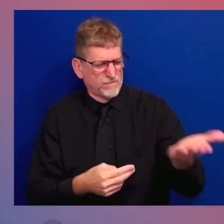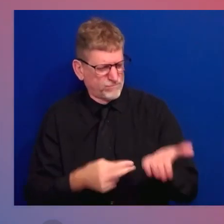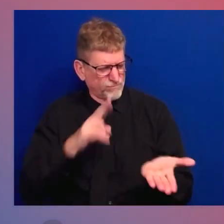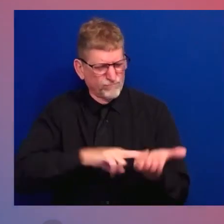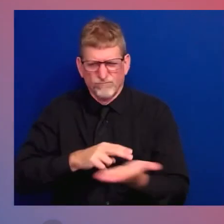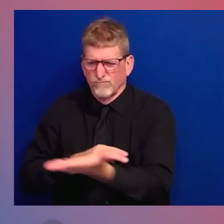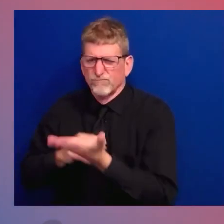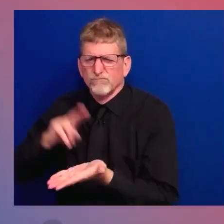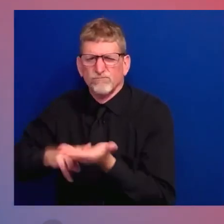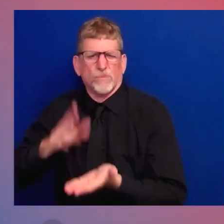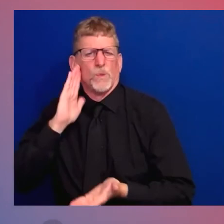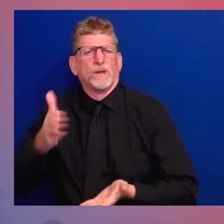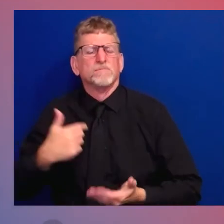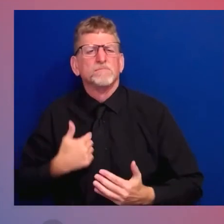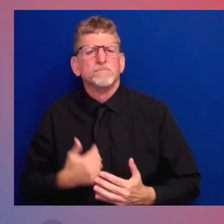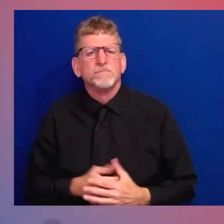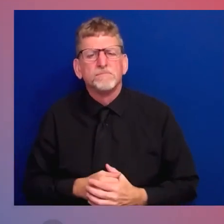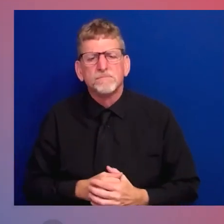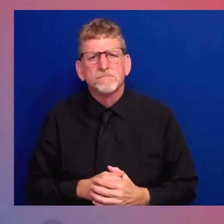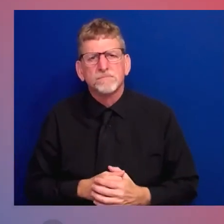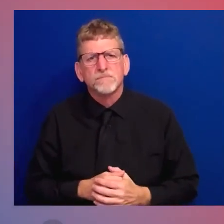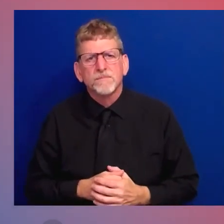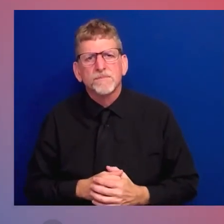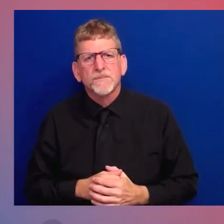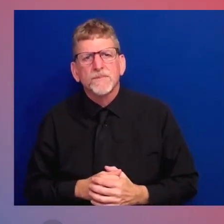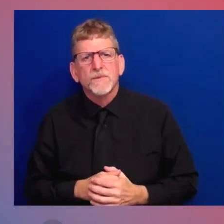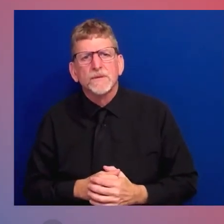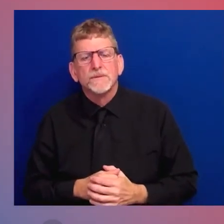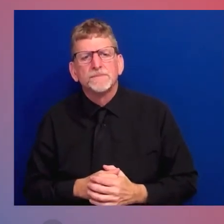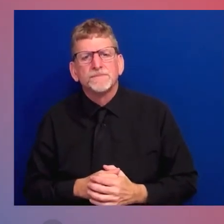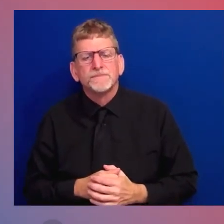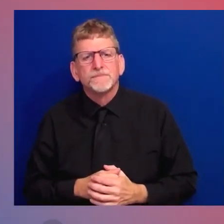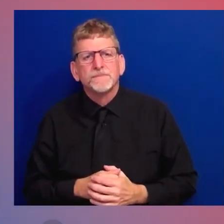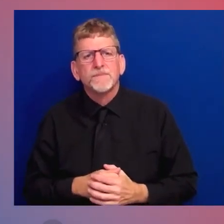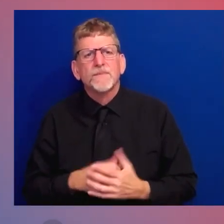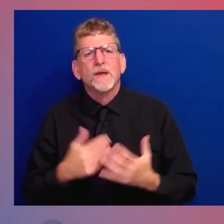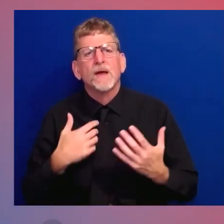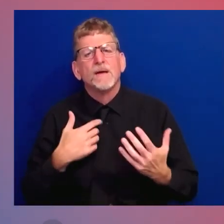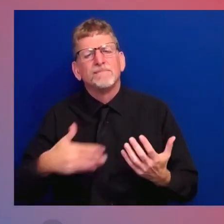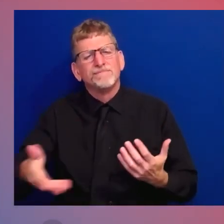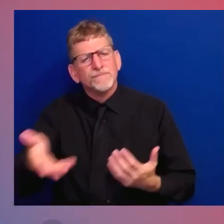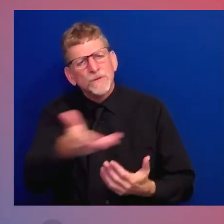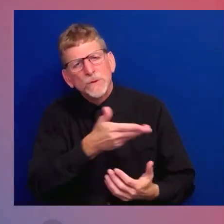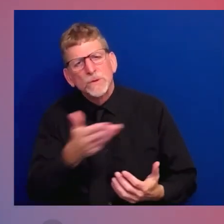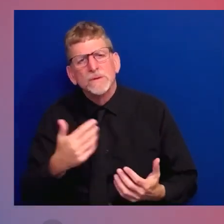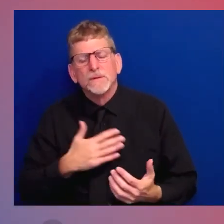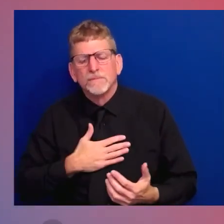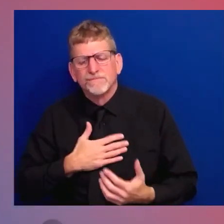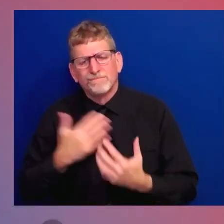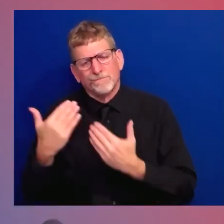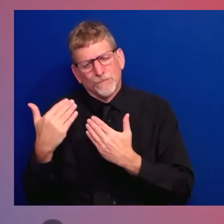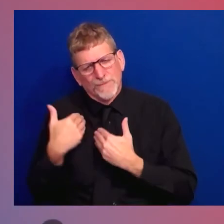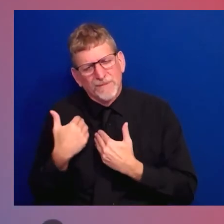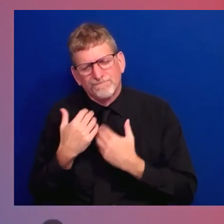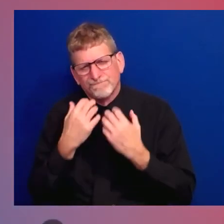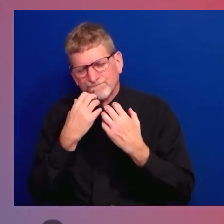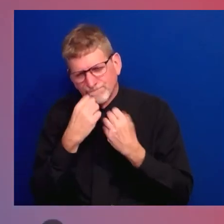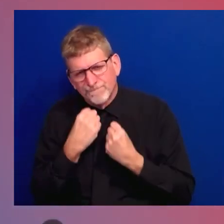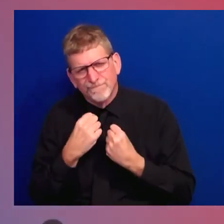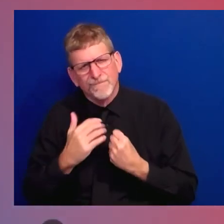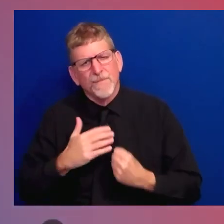Coach, we have a sacred obligation as a nation. I promised Danielle Robinson and I promised all of you here today